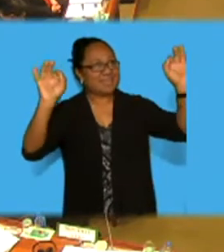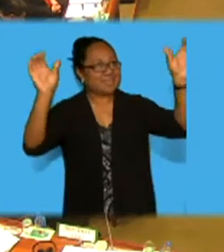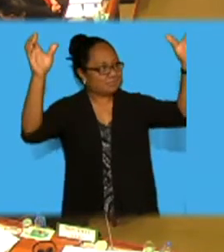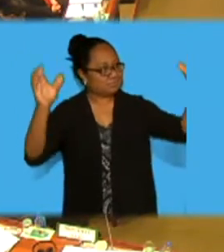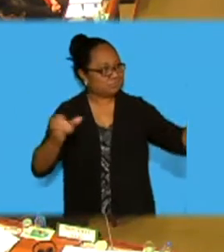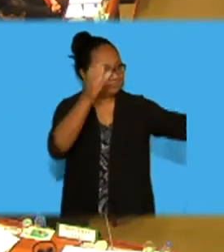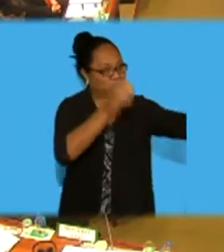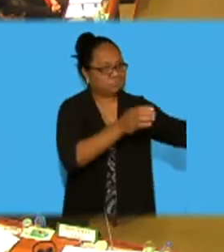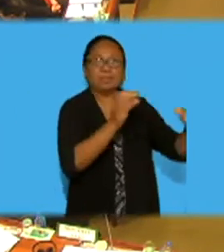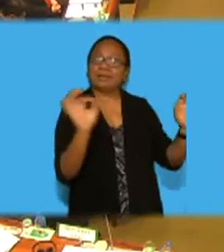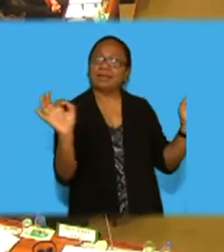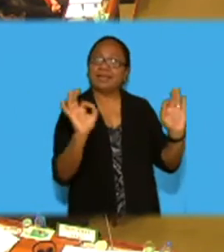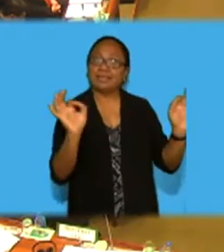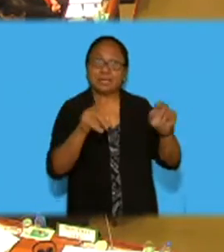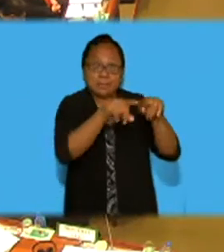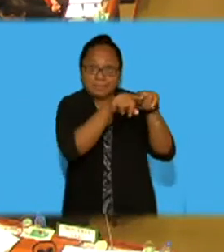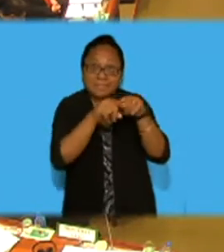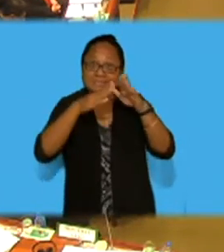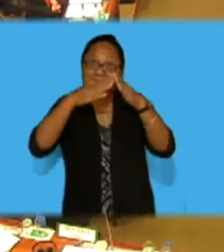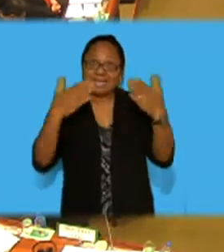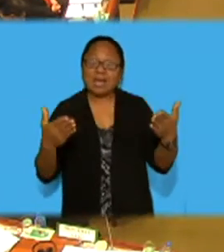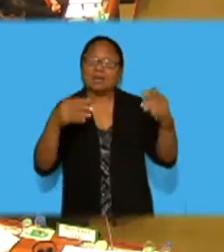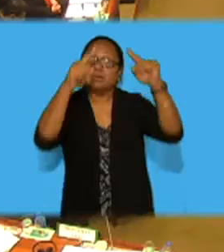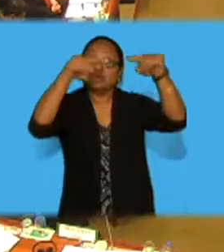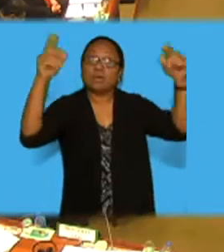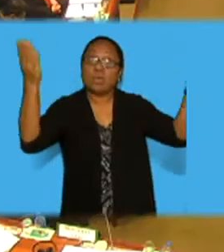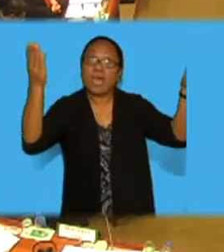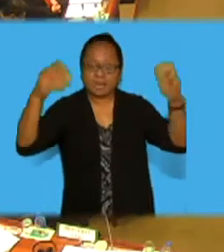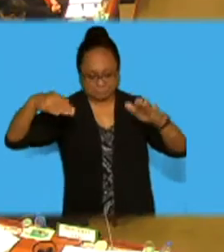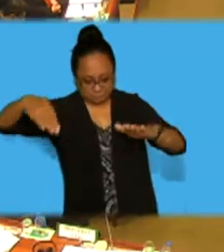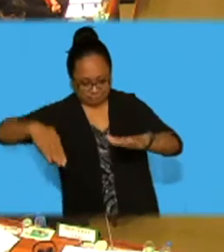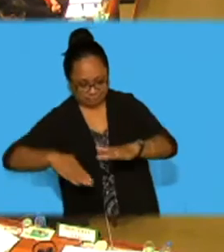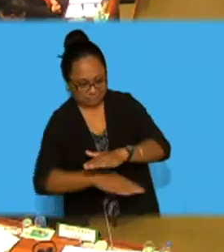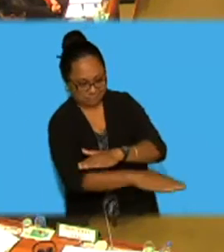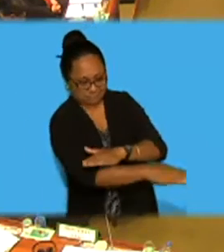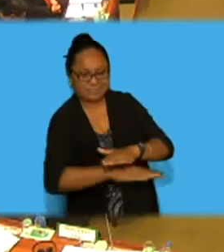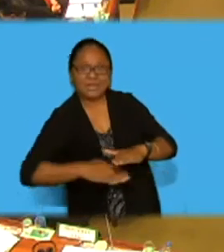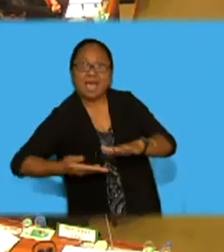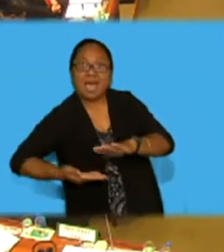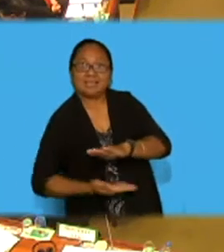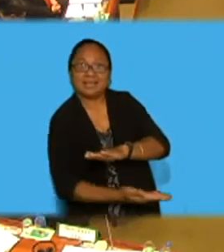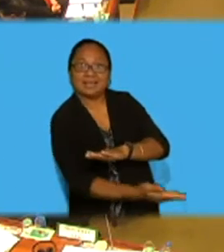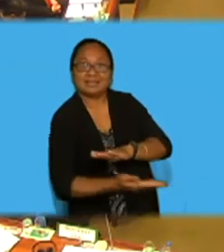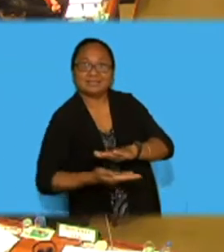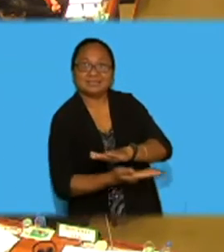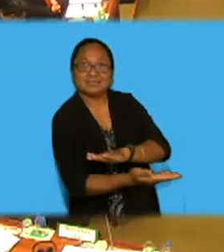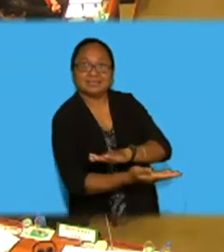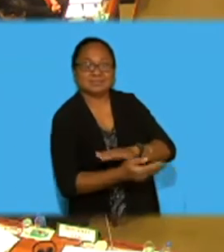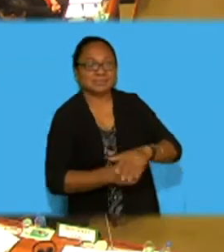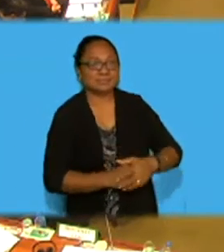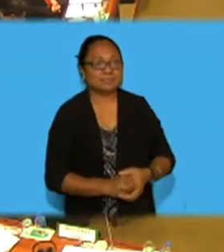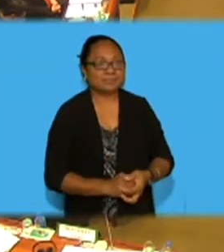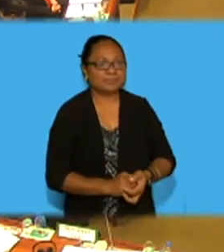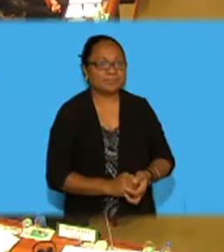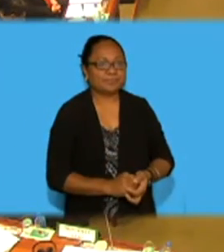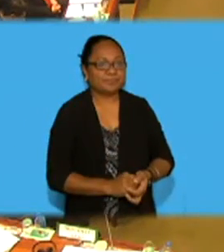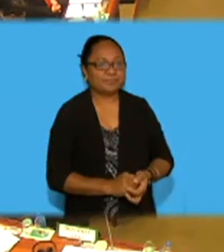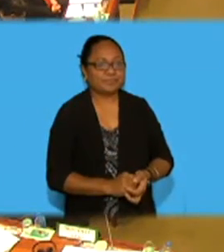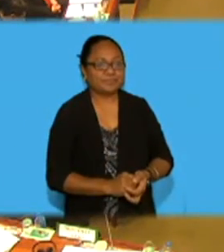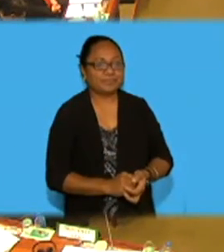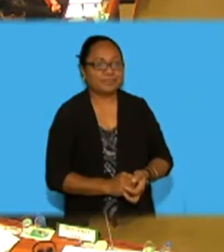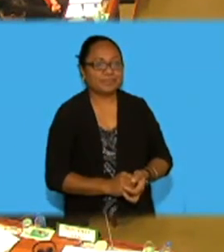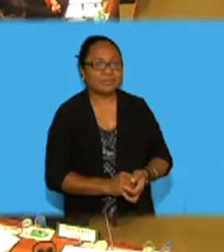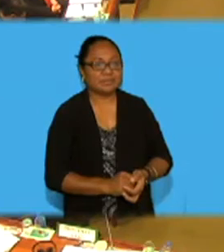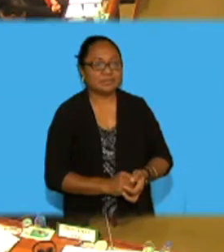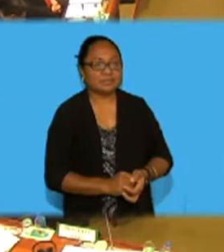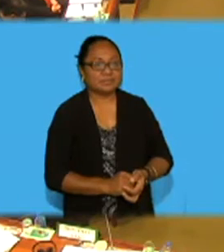lines are going underground. And also, as you mentioned, all the